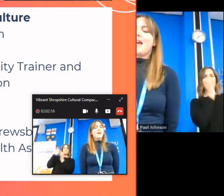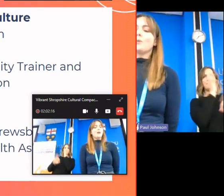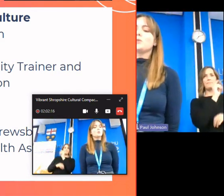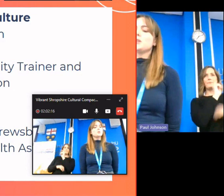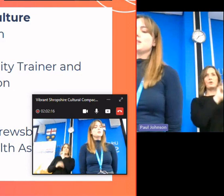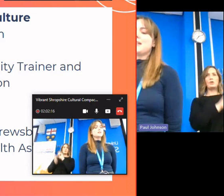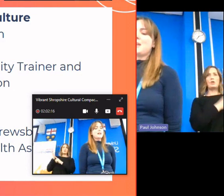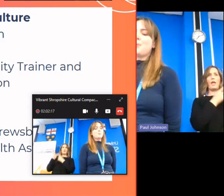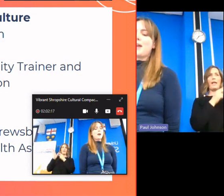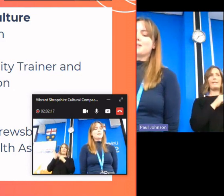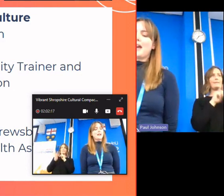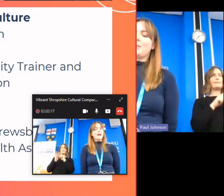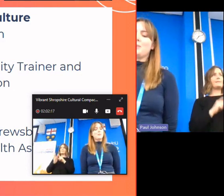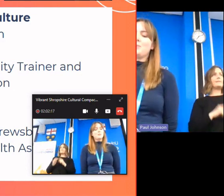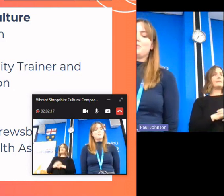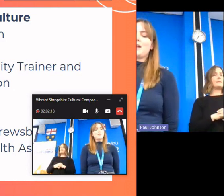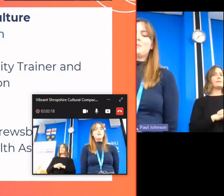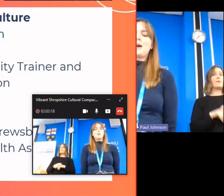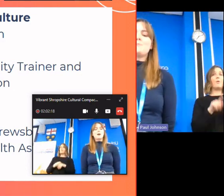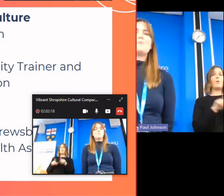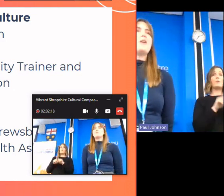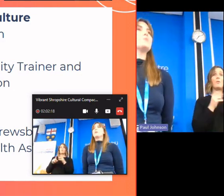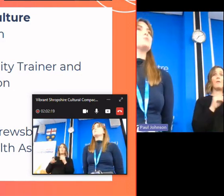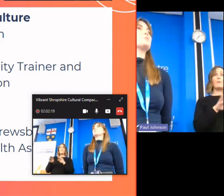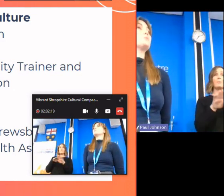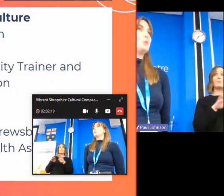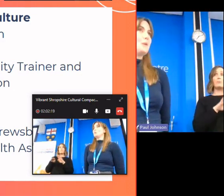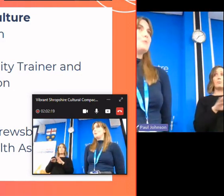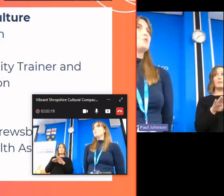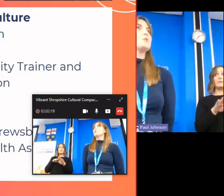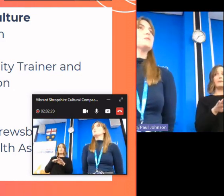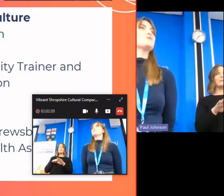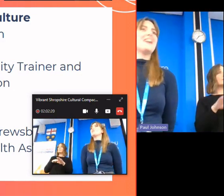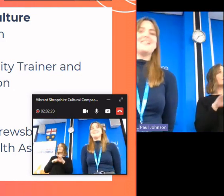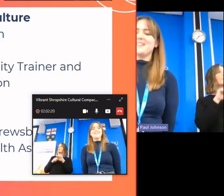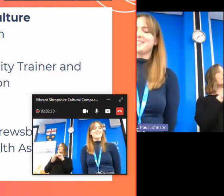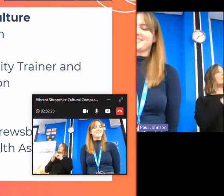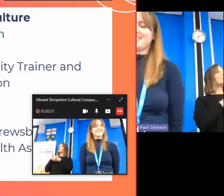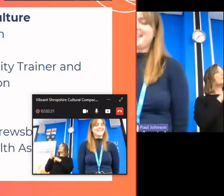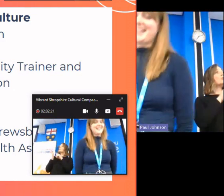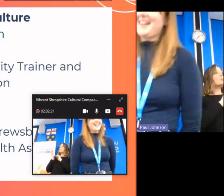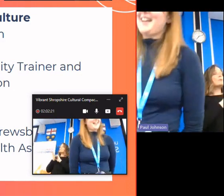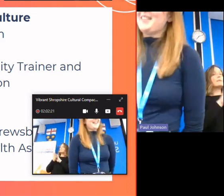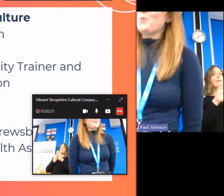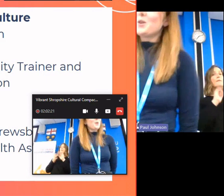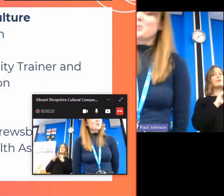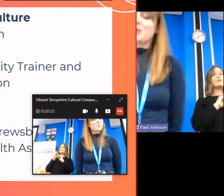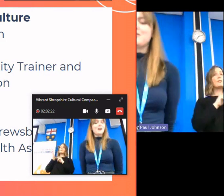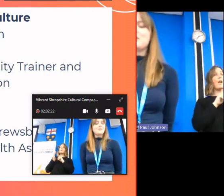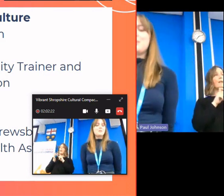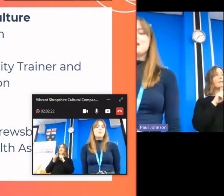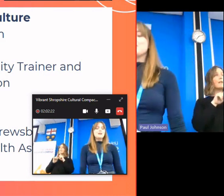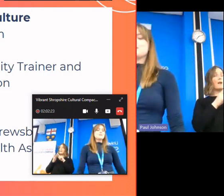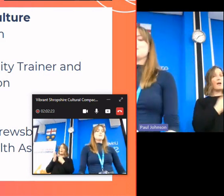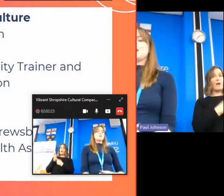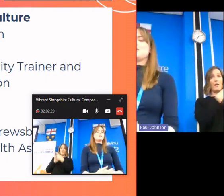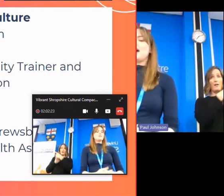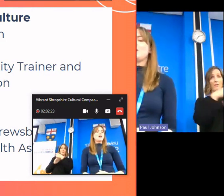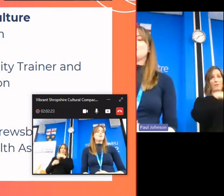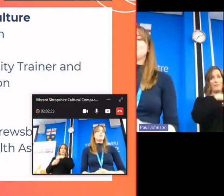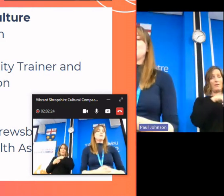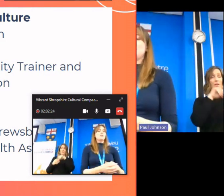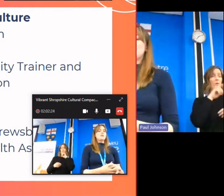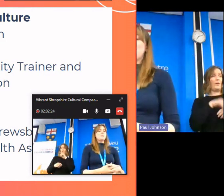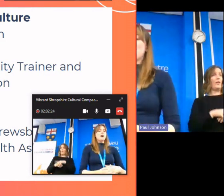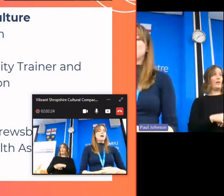it will also contain a practical element provided by five metropolitan board member joseph schneider the workshop will cover the benefits of